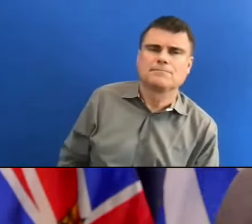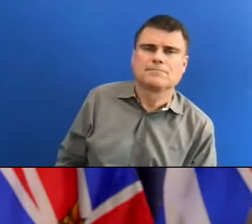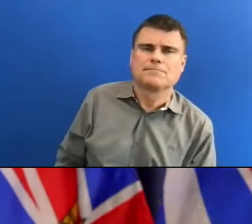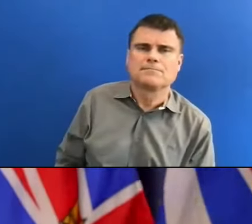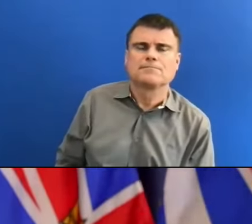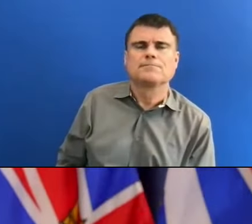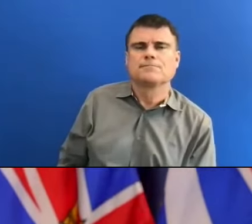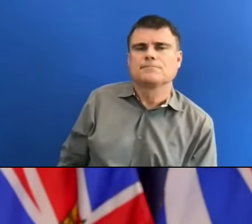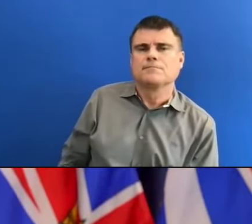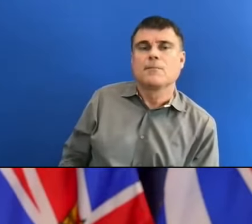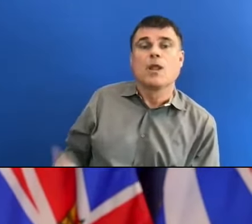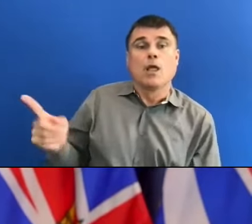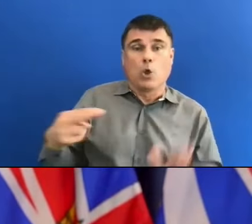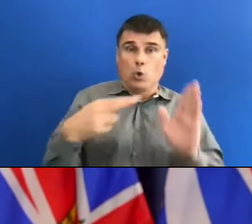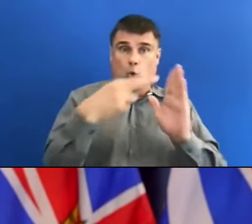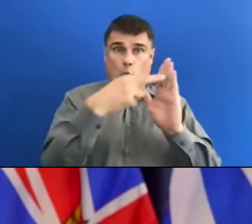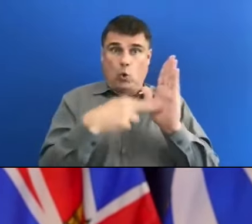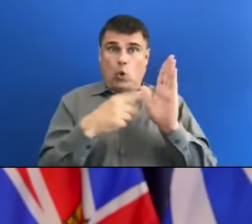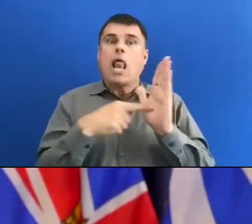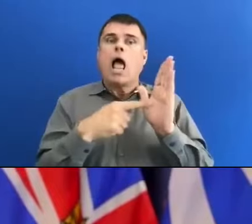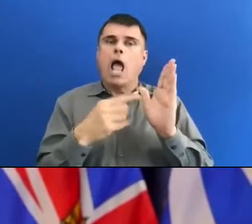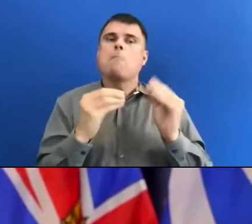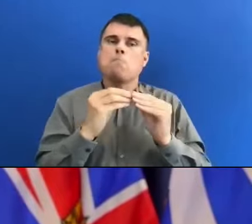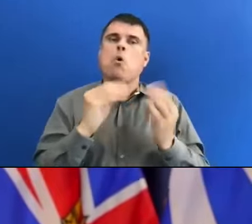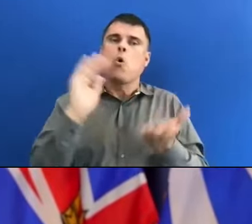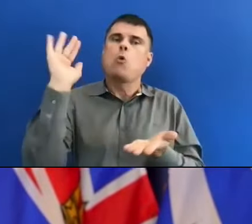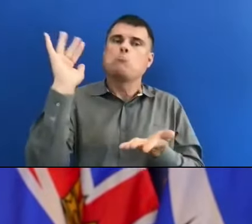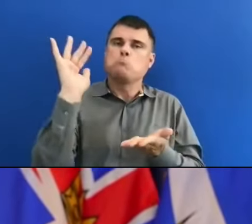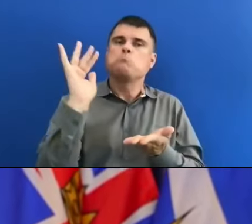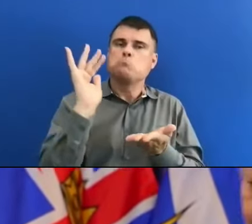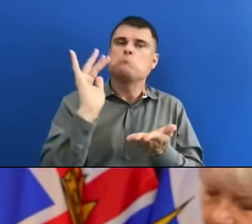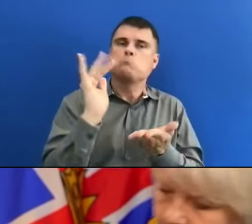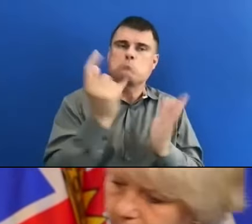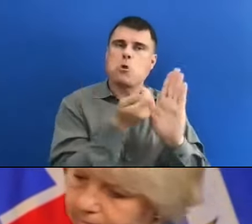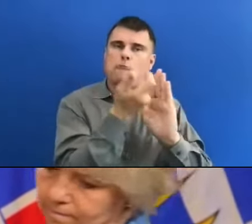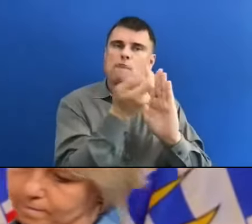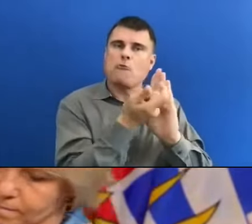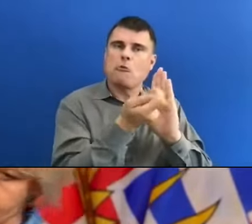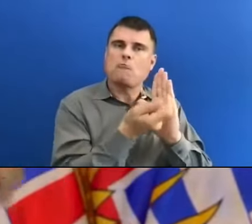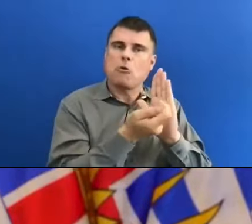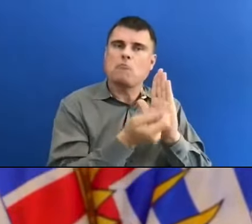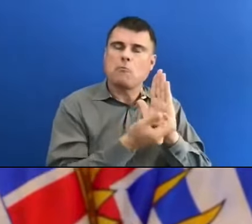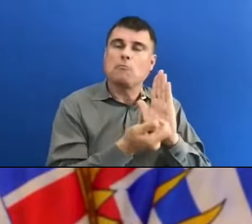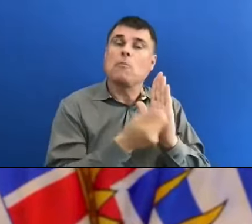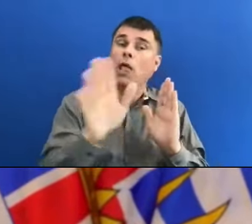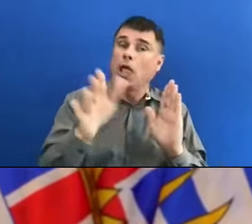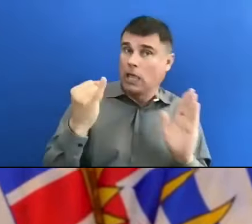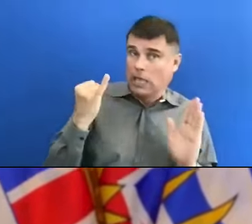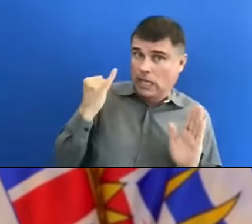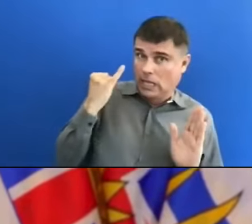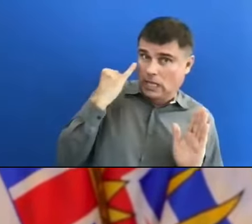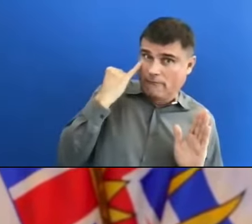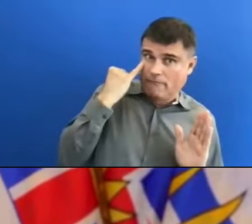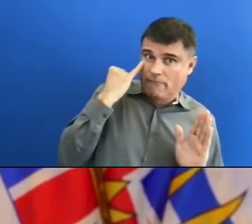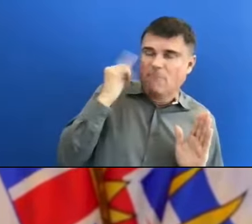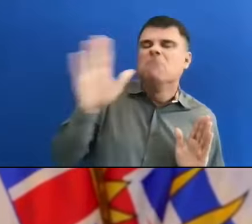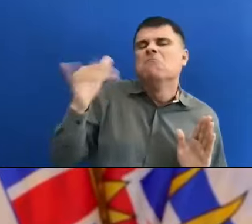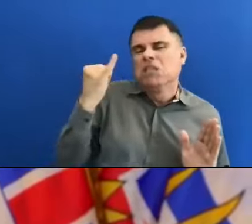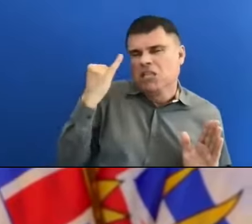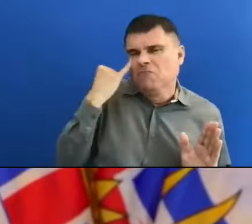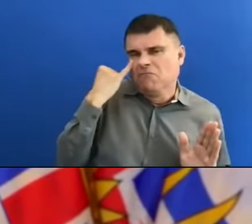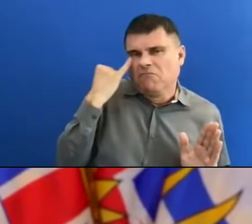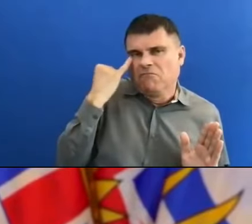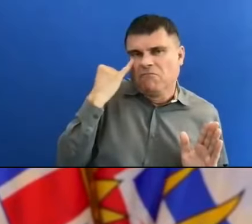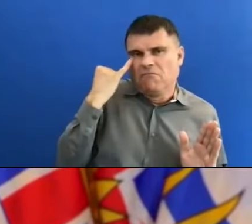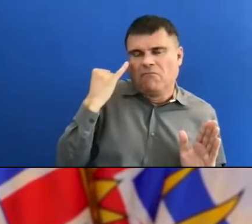pandemic, how quickly can changes be made again if we have to pivot